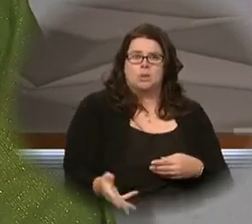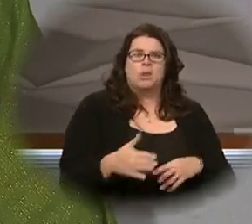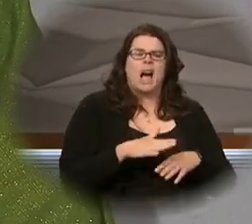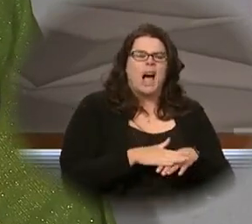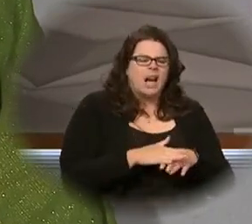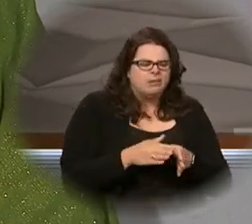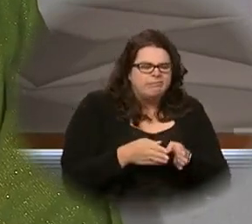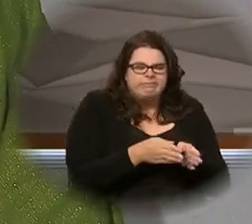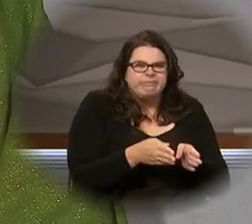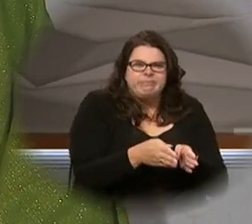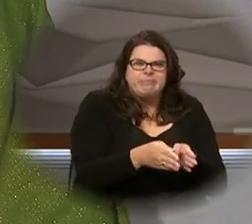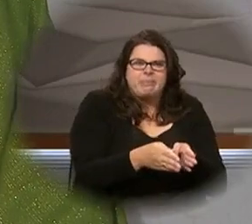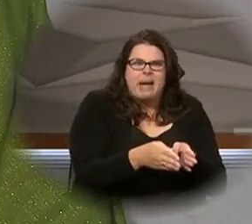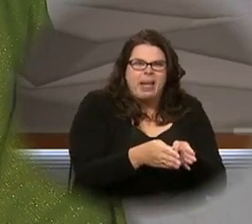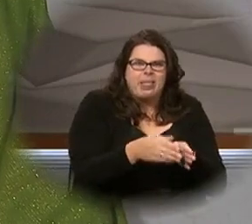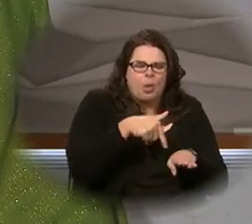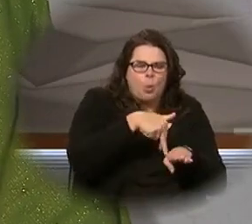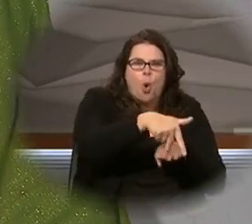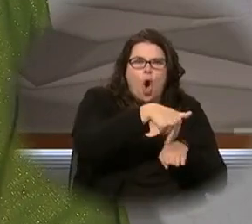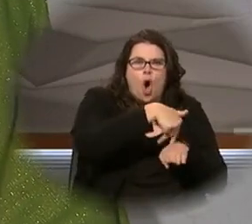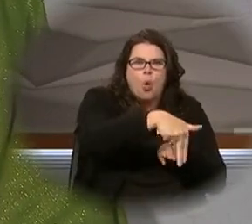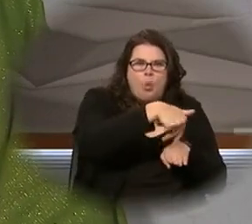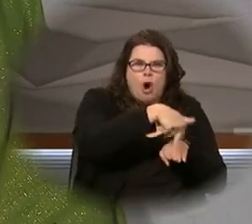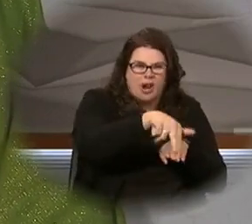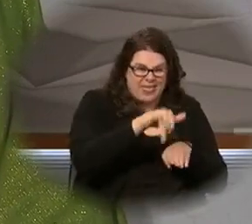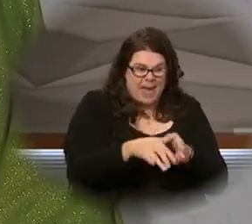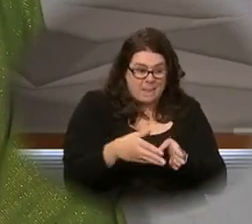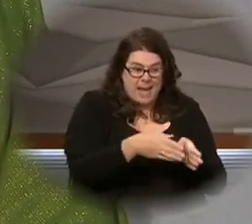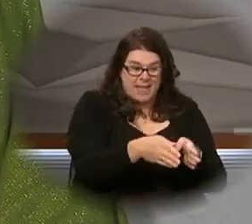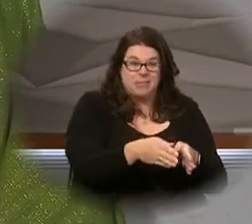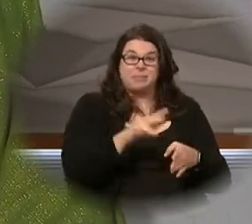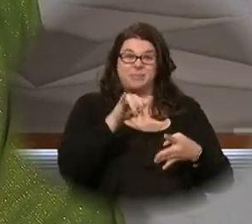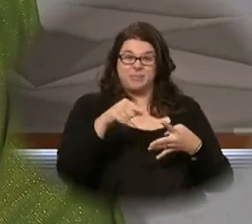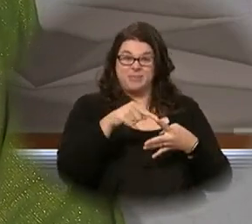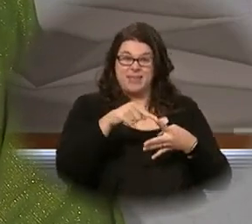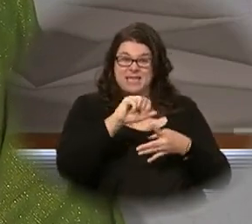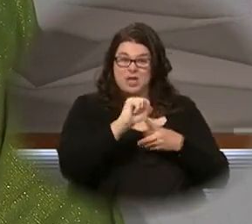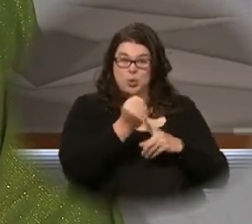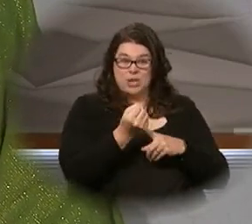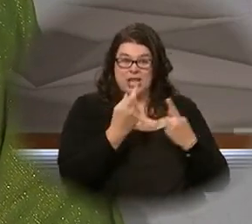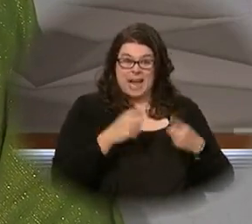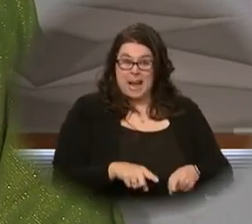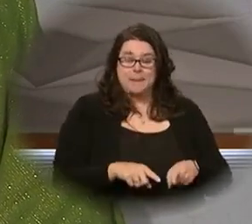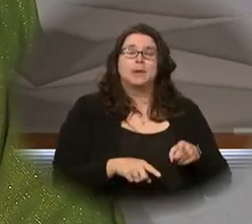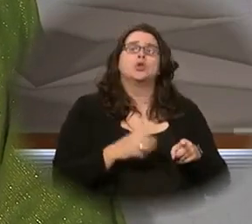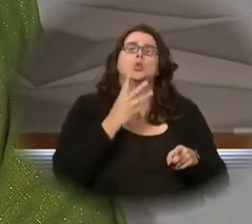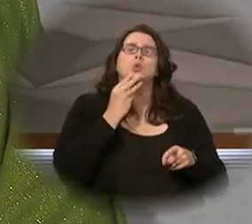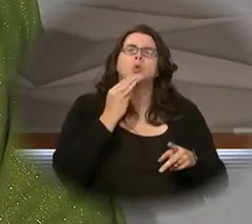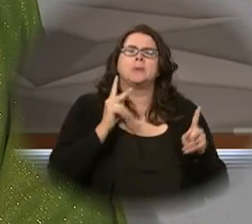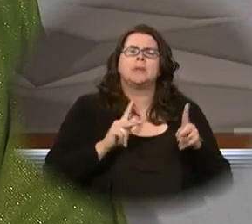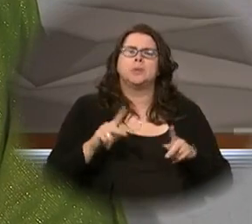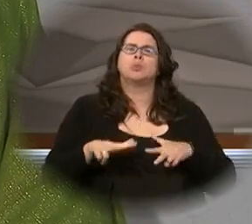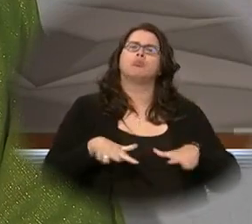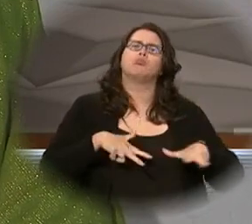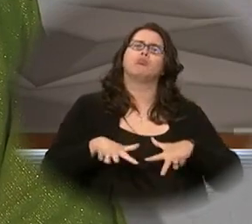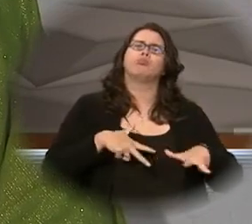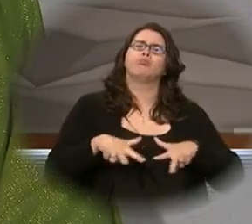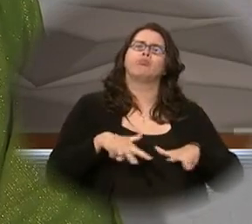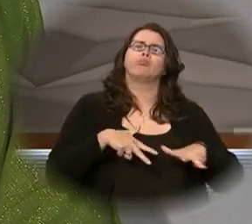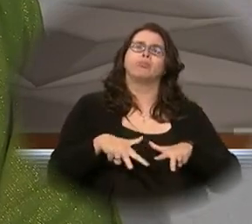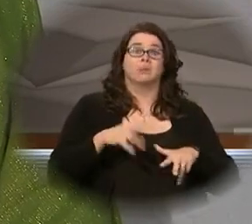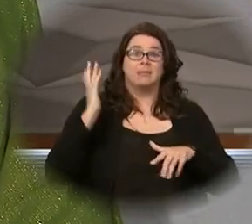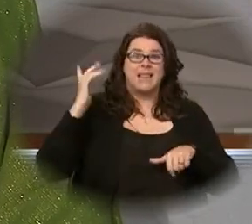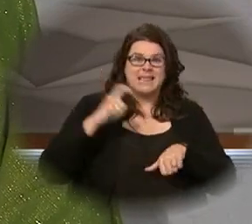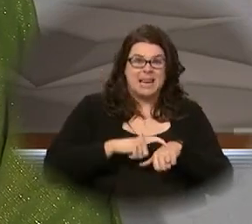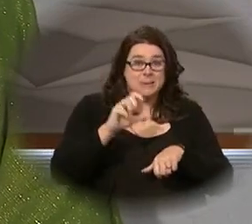footpath. And the first instance of that, the Jewish people, as we would well know too, that in